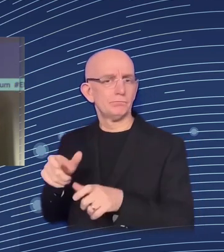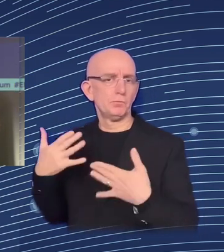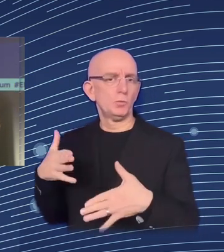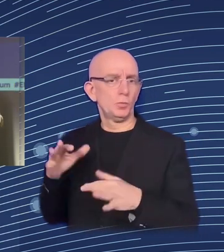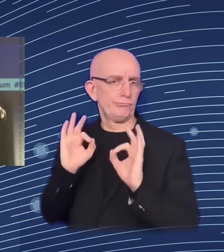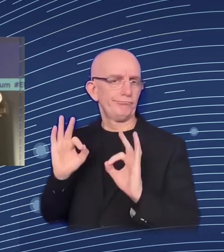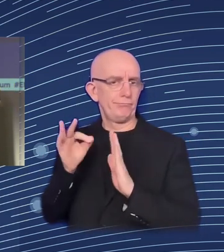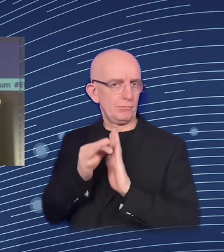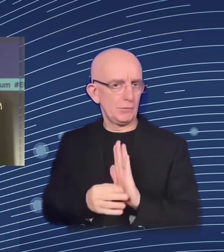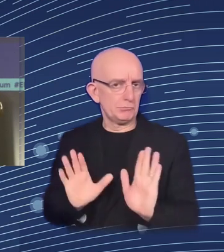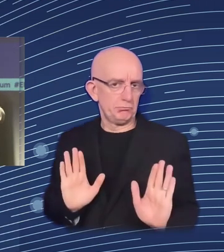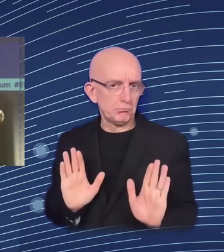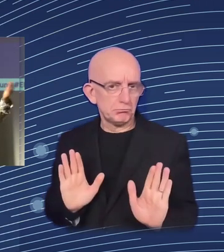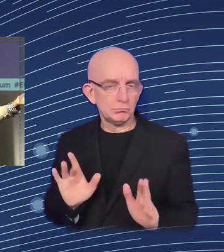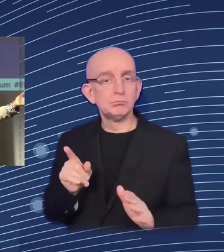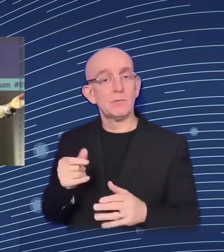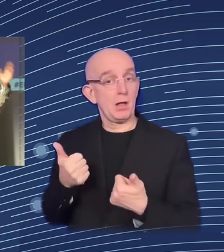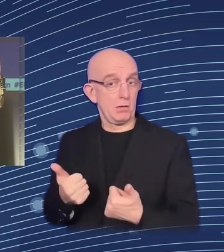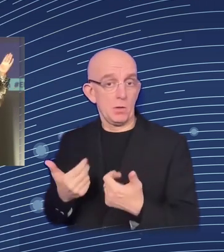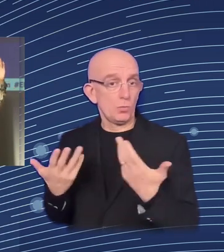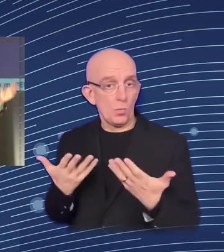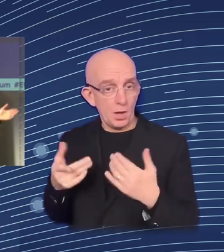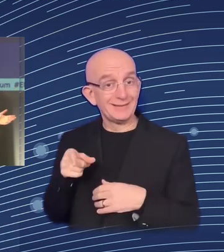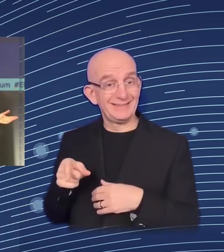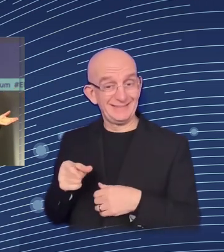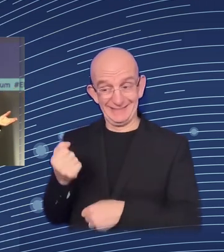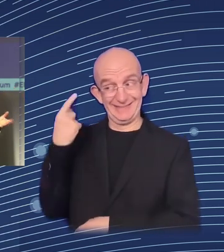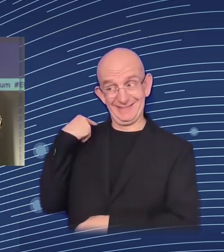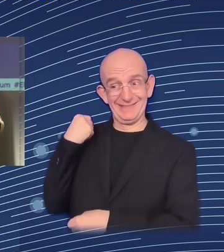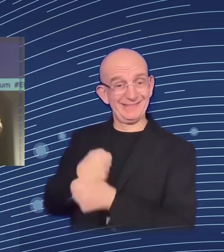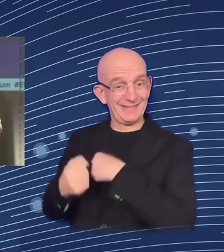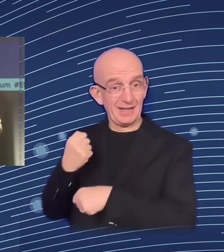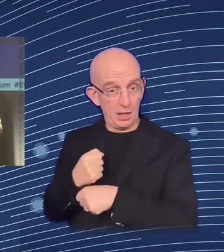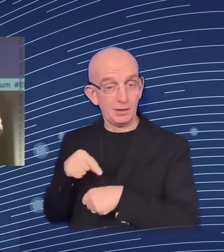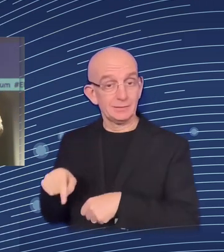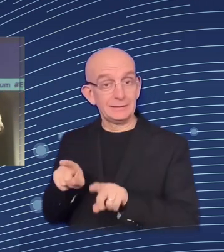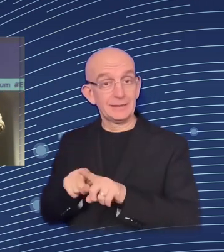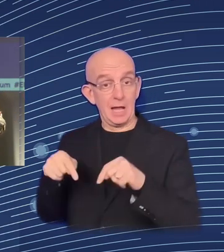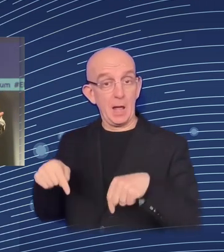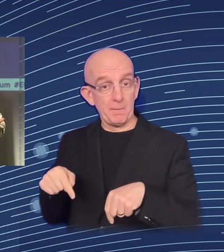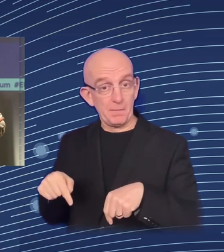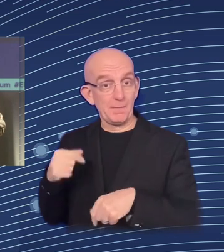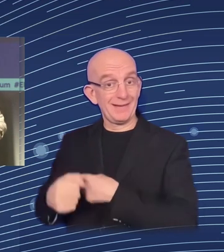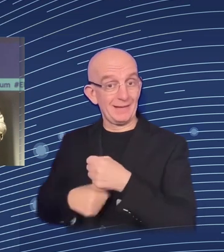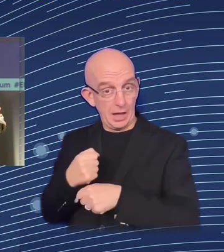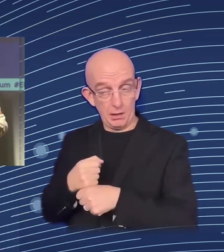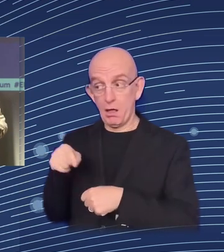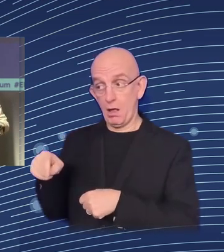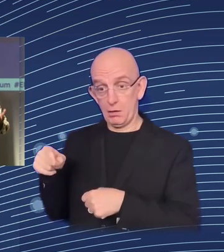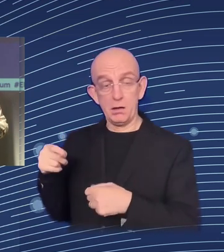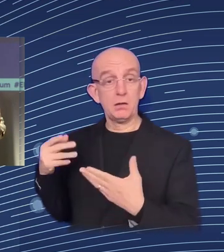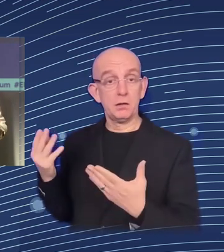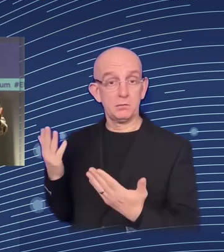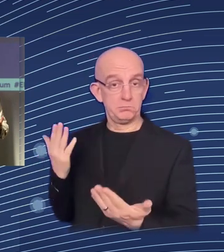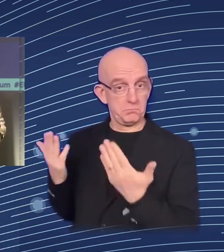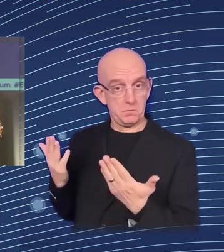government has increased the budget for this, for the measure. This is really the final aim, that resources